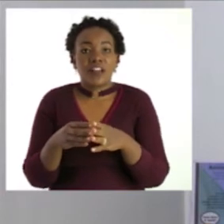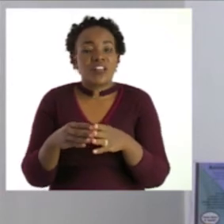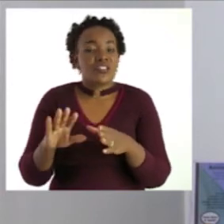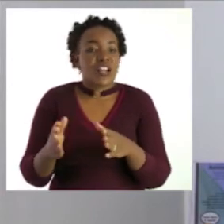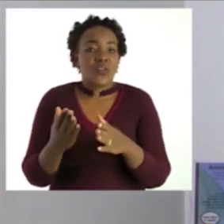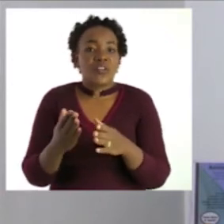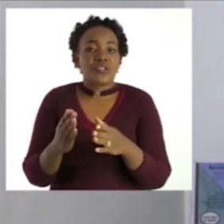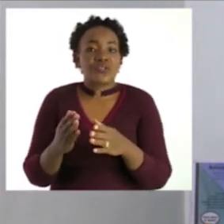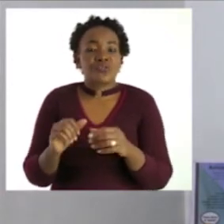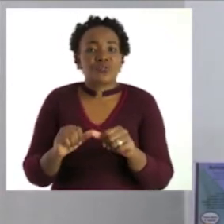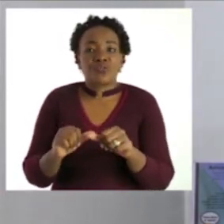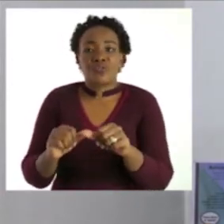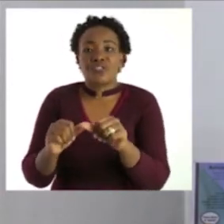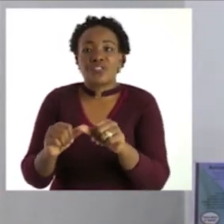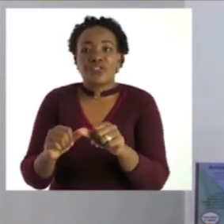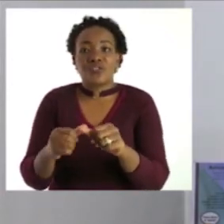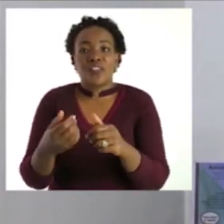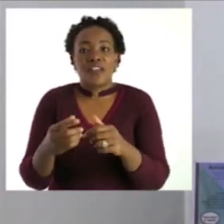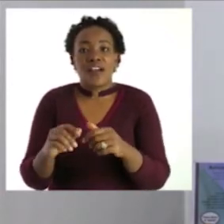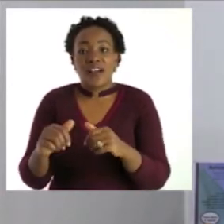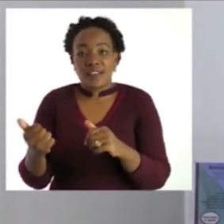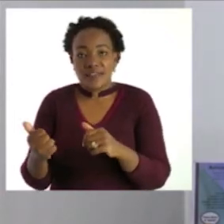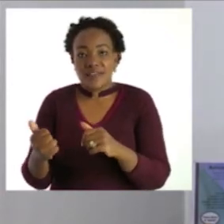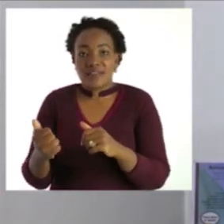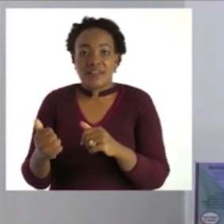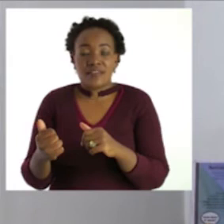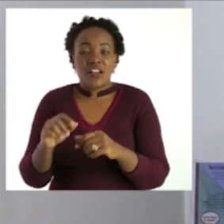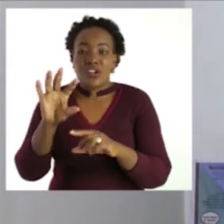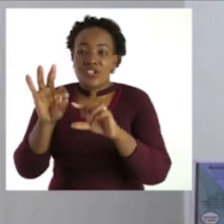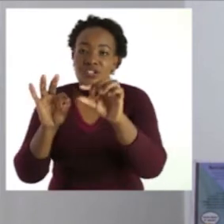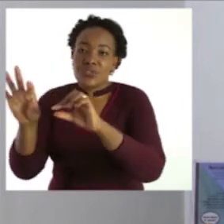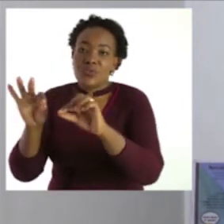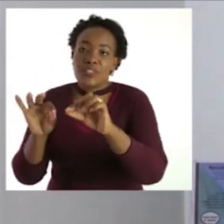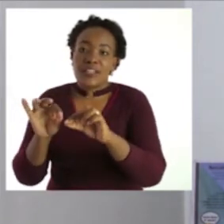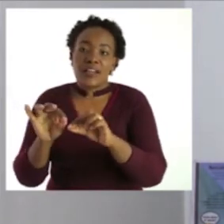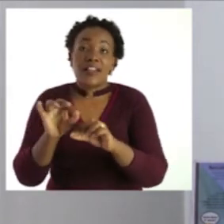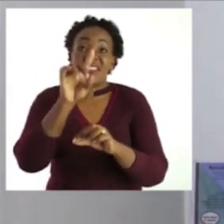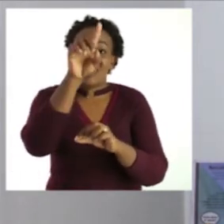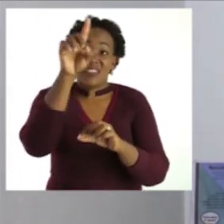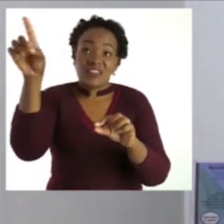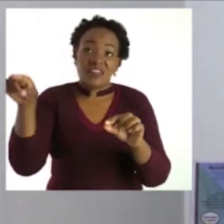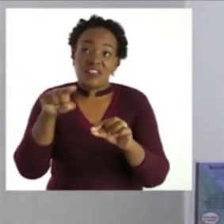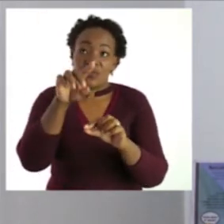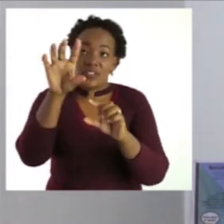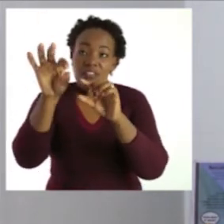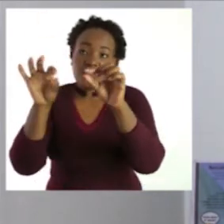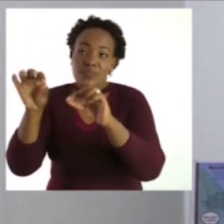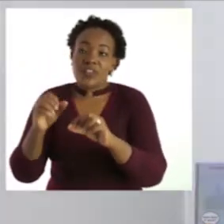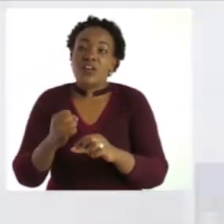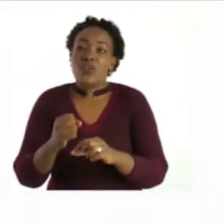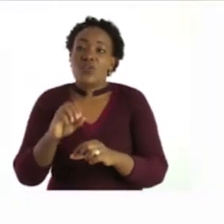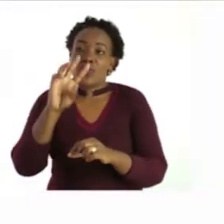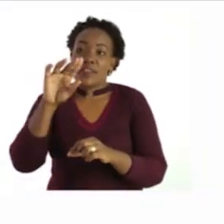you to do the remaining questions choosing the given words with the sound